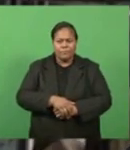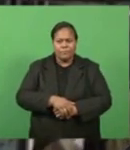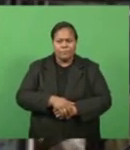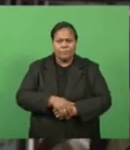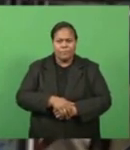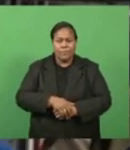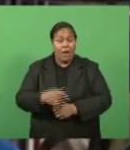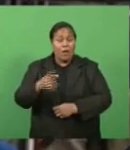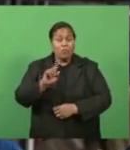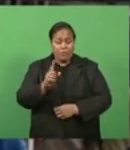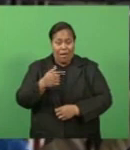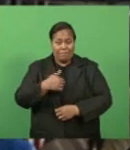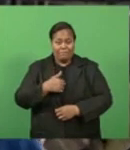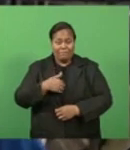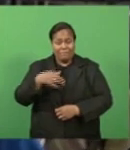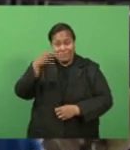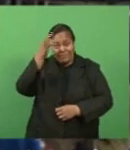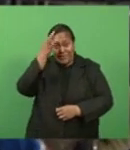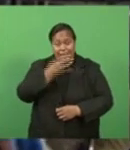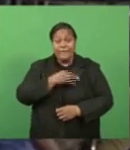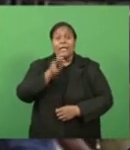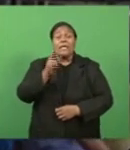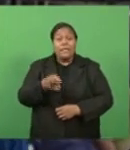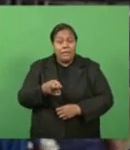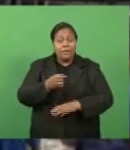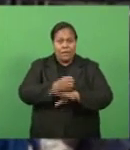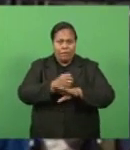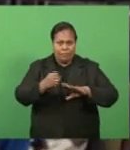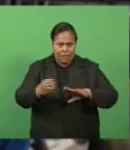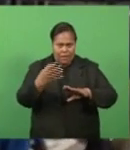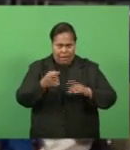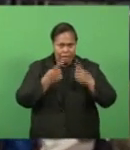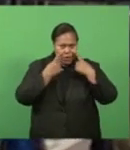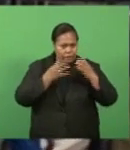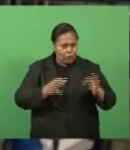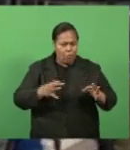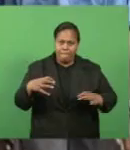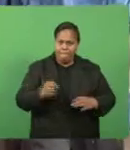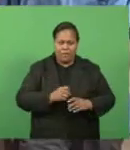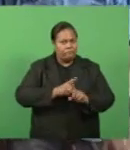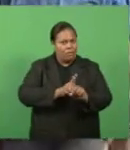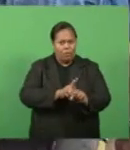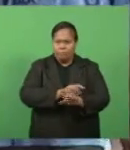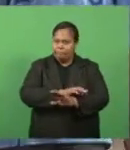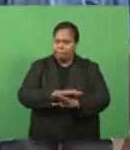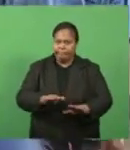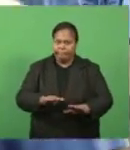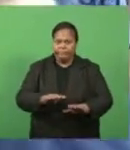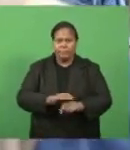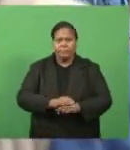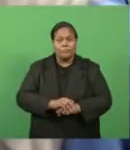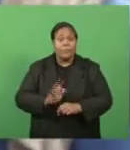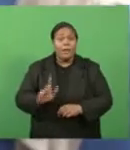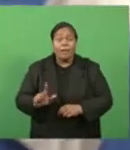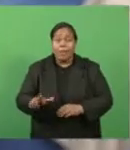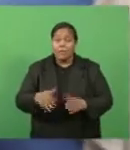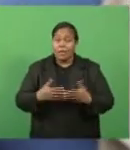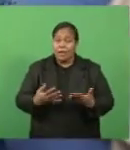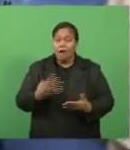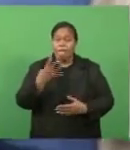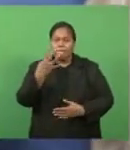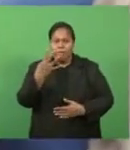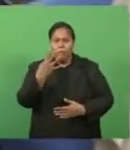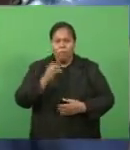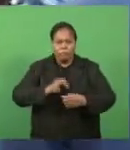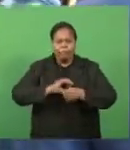What I believe is this. If government place the curfew, it has to be followed. That's it. Lombasa so far has four confirmed